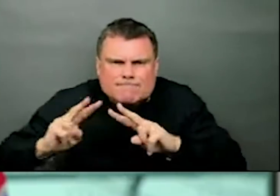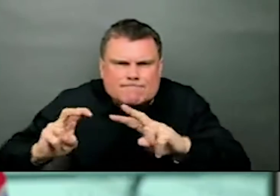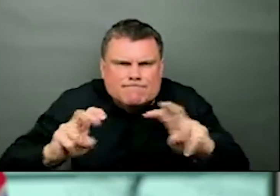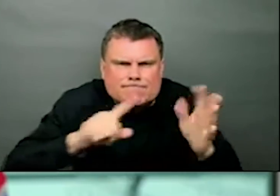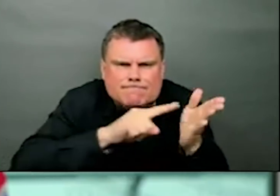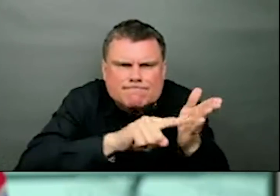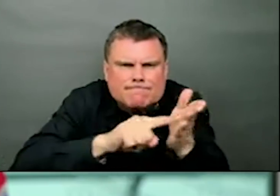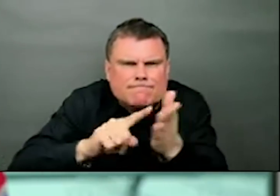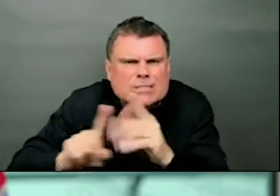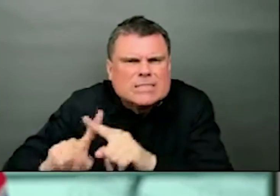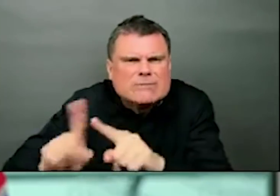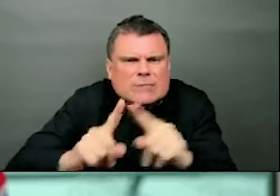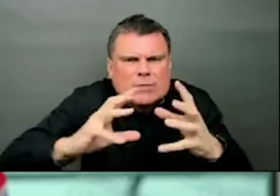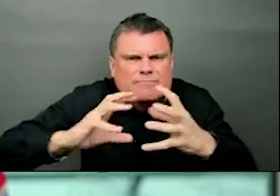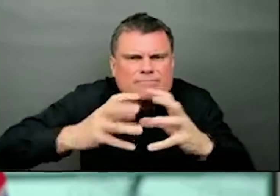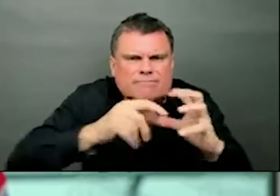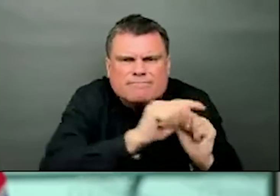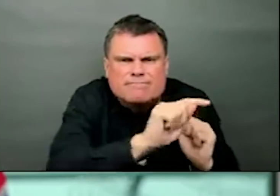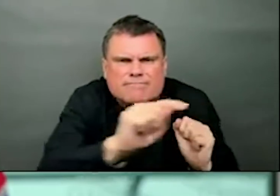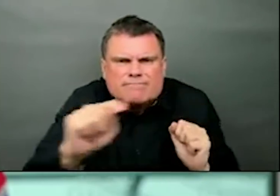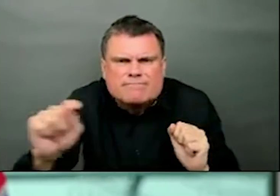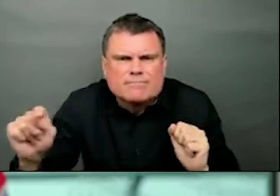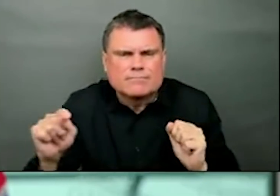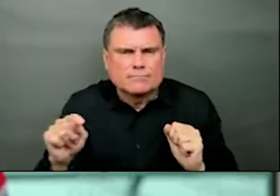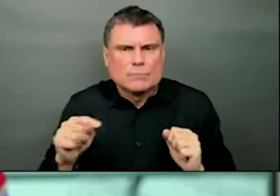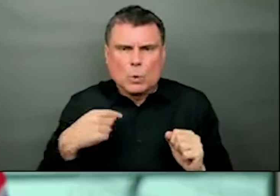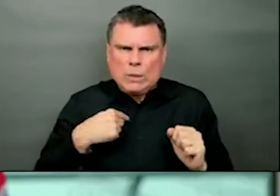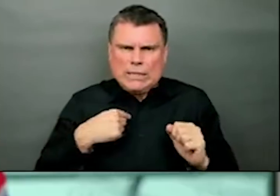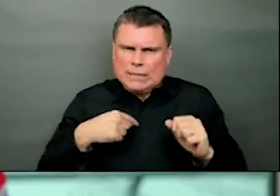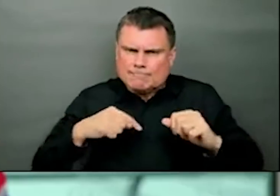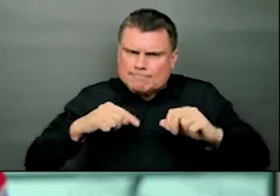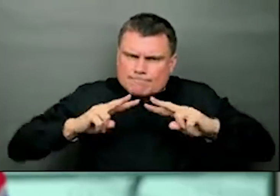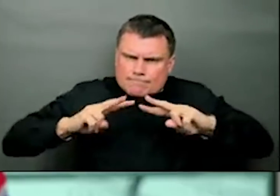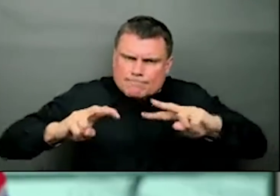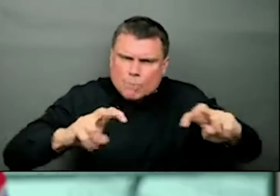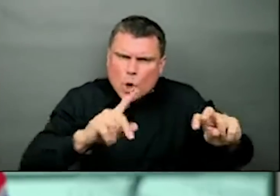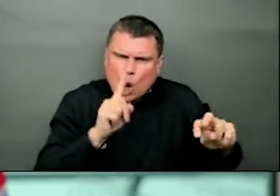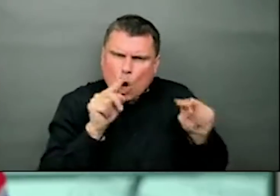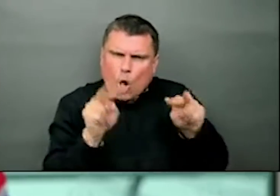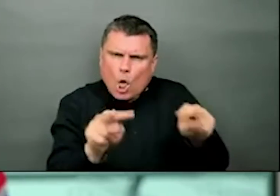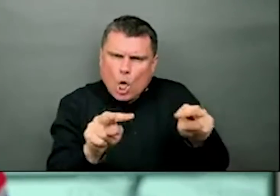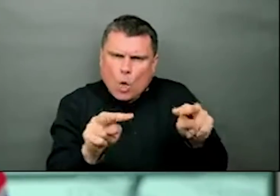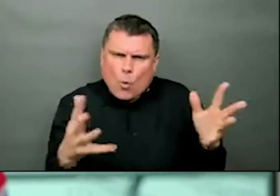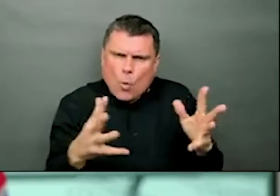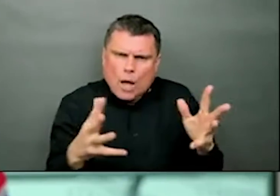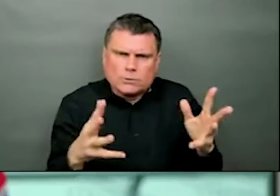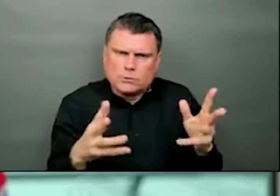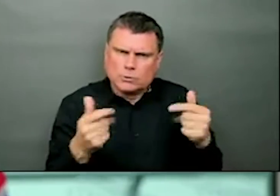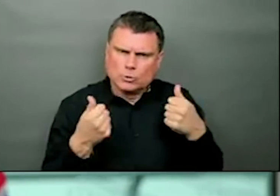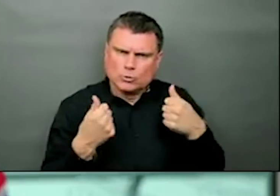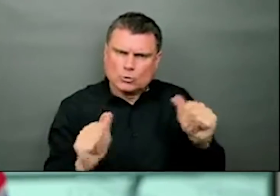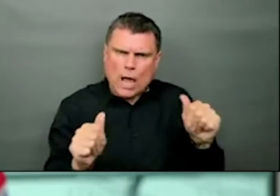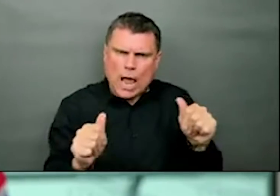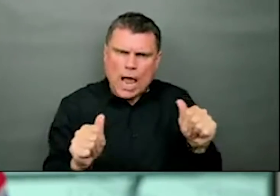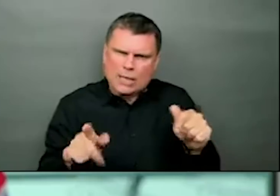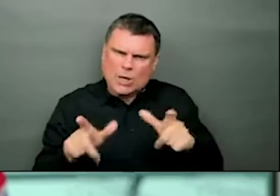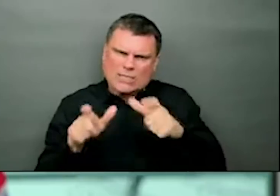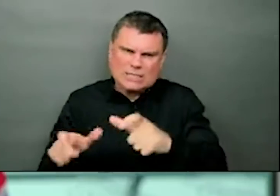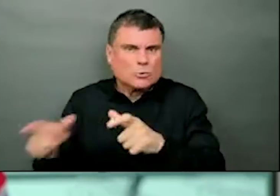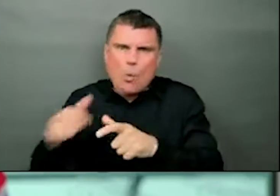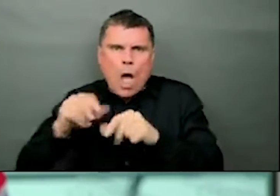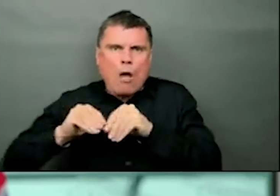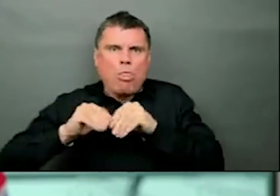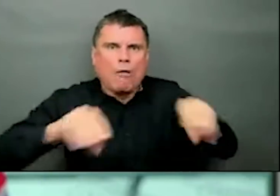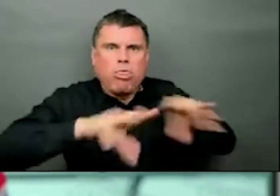we talk about variants of concern, what we're concerned about is can they transmit more easily, cause more severe disease. And so